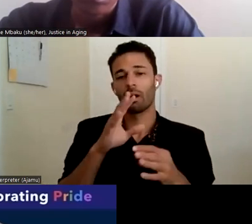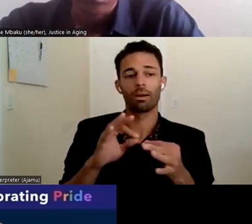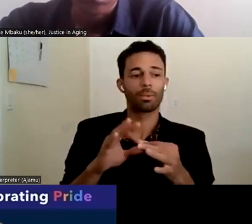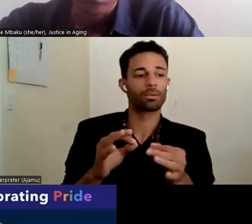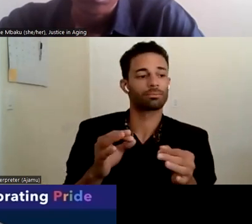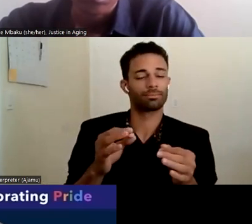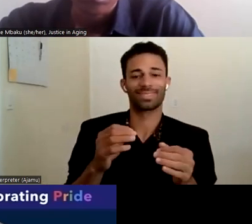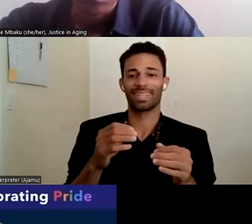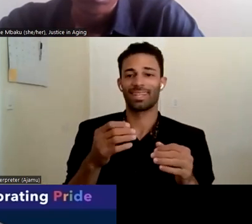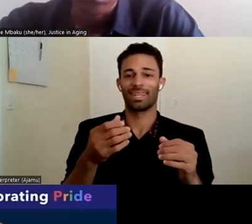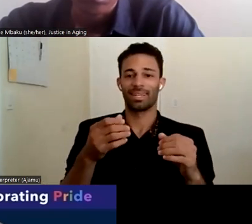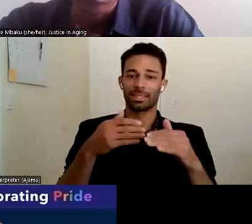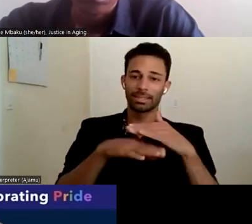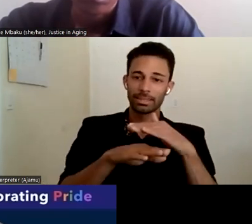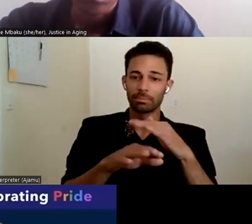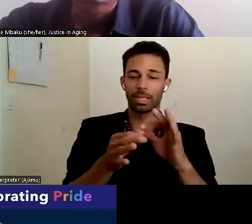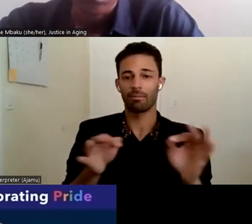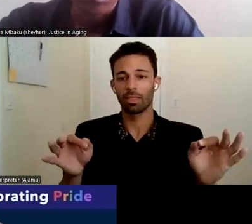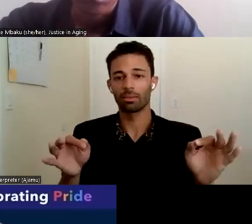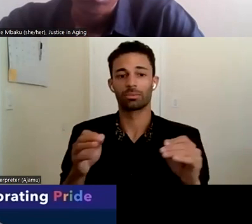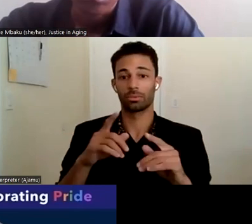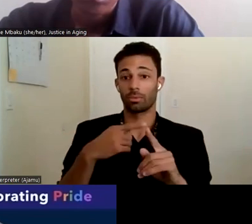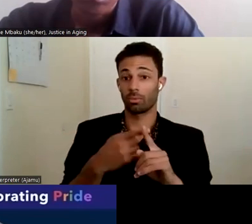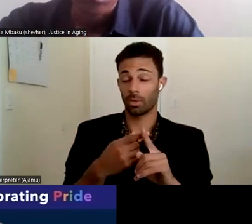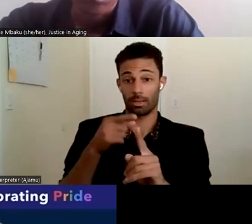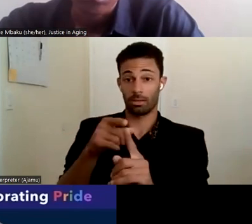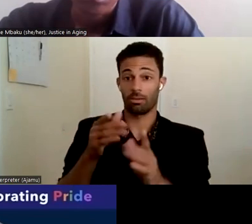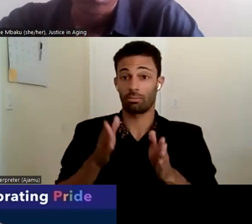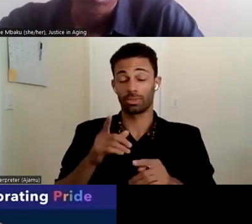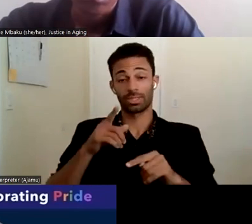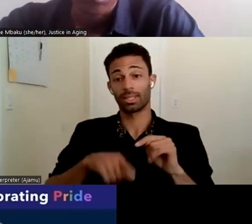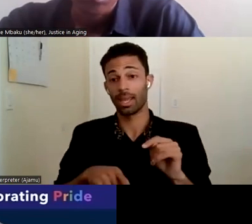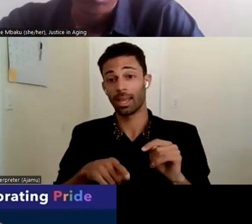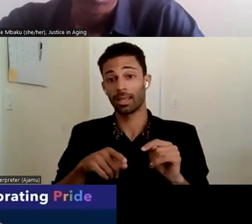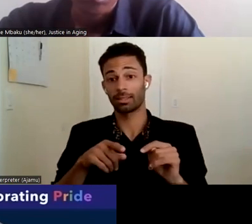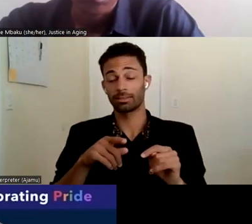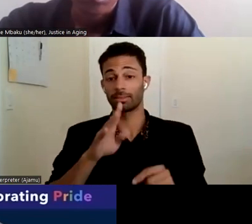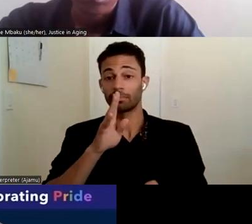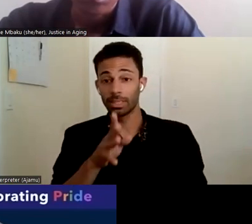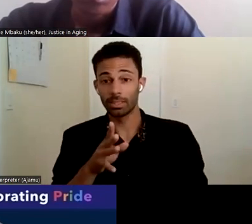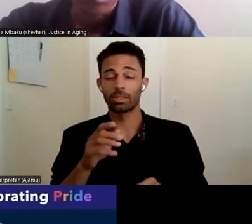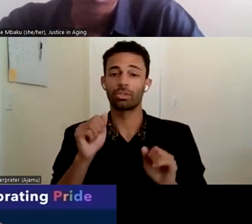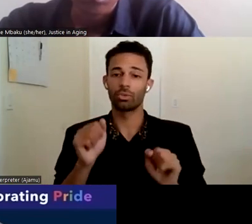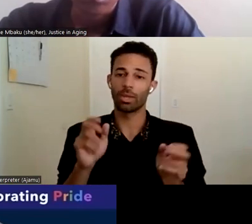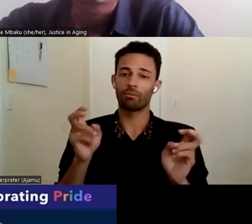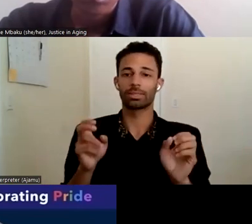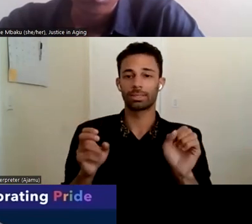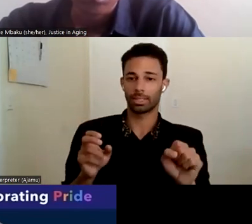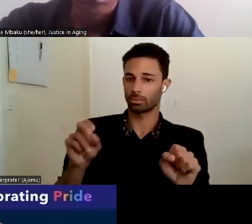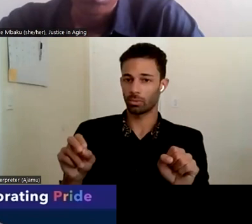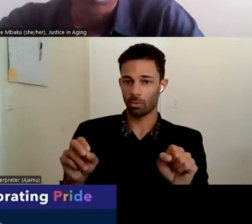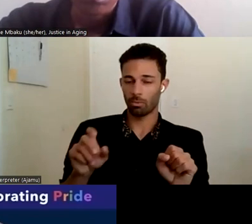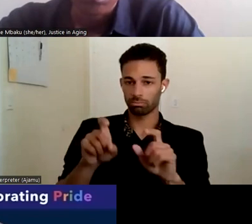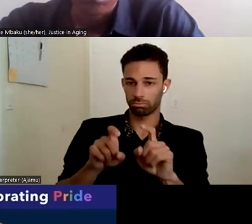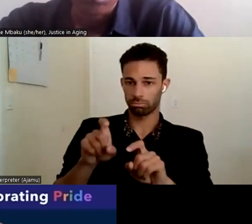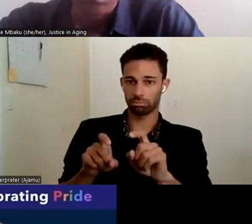the way you speak to an individual. If they can't speak, you can phrase things in a yes or no and, and preserved decision